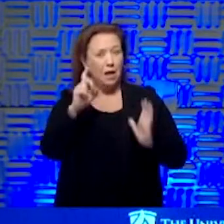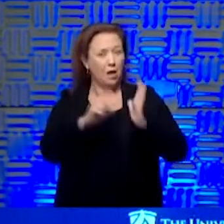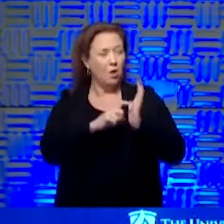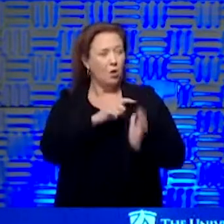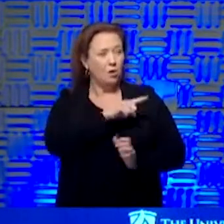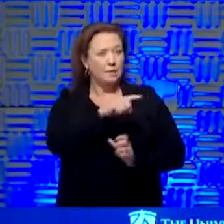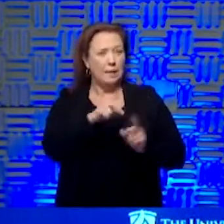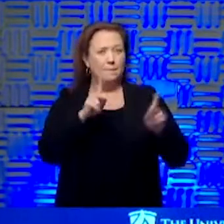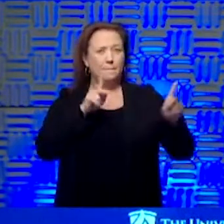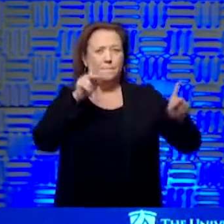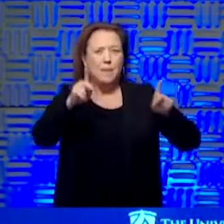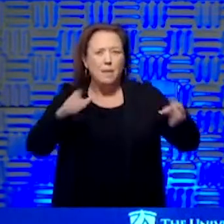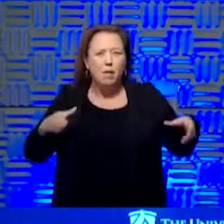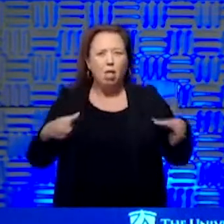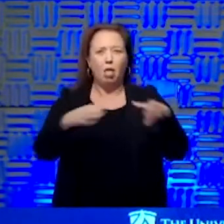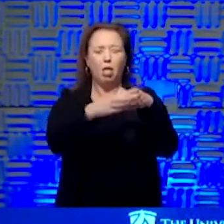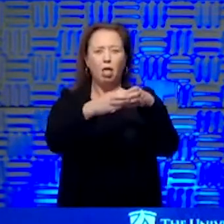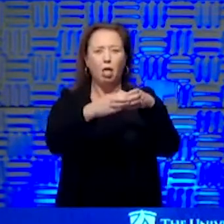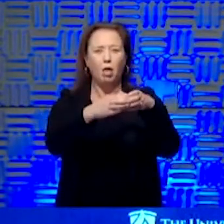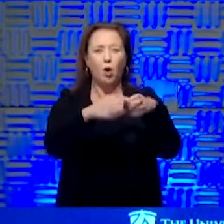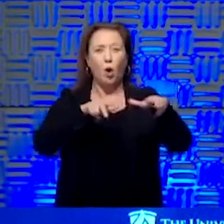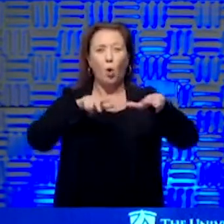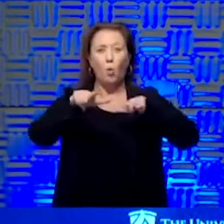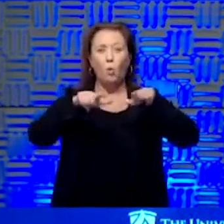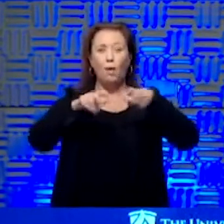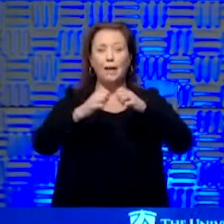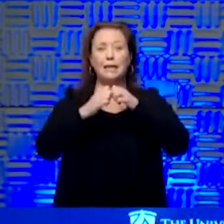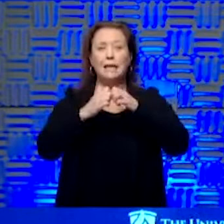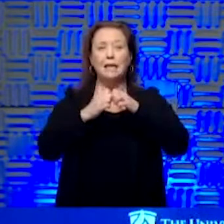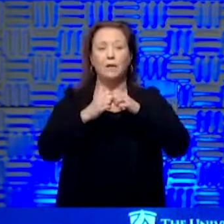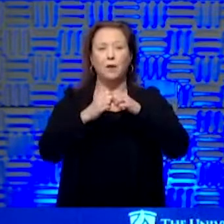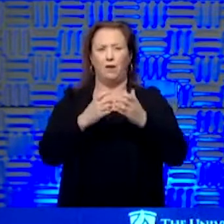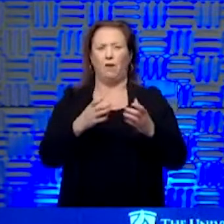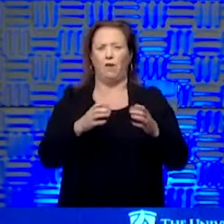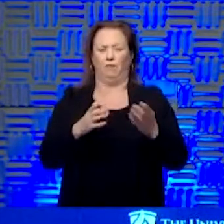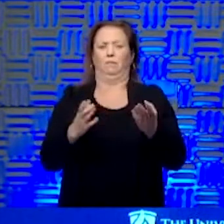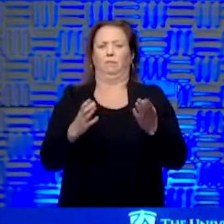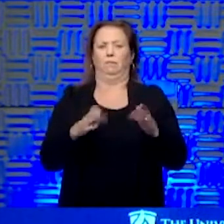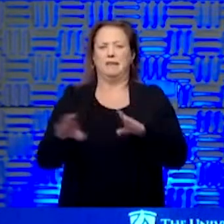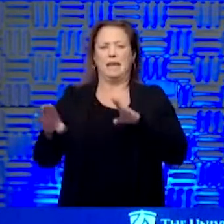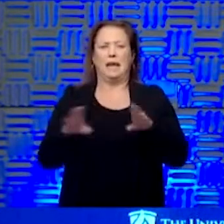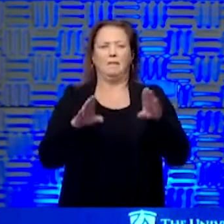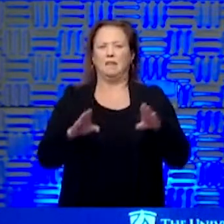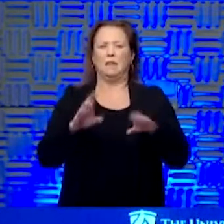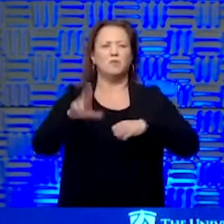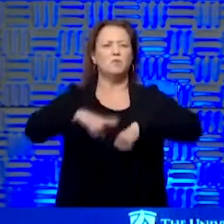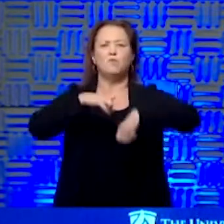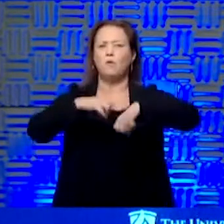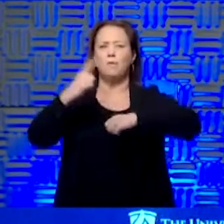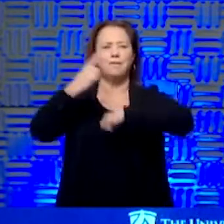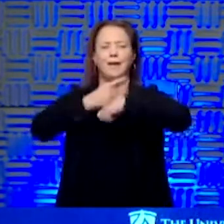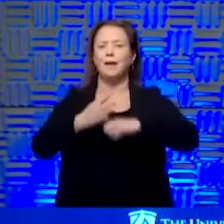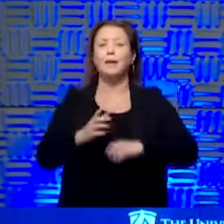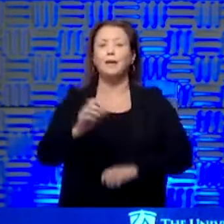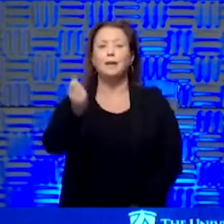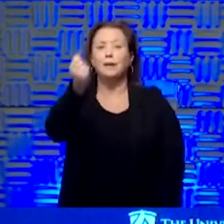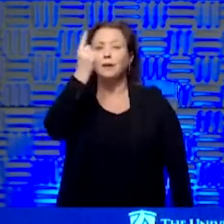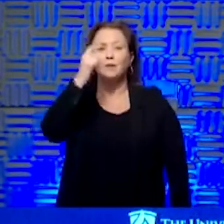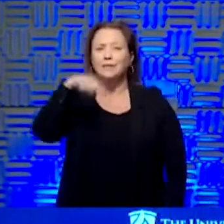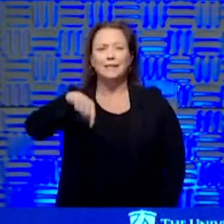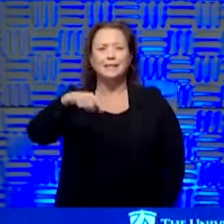people congregated together or walking together or acting like it's another normal day. This is not a normal day.